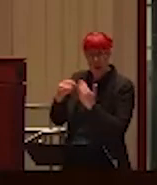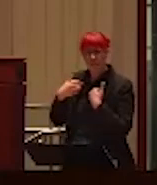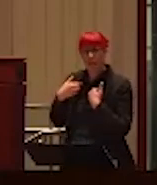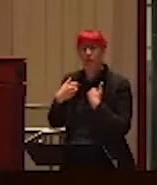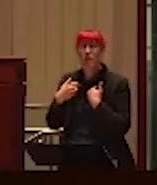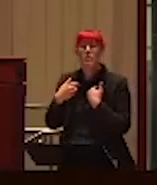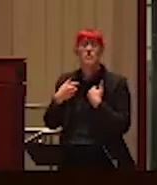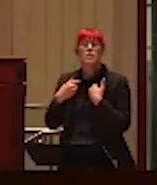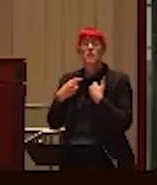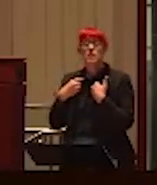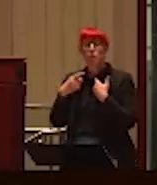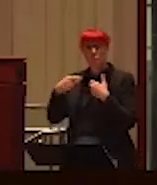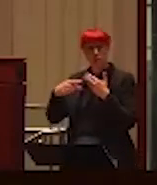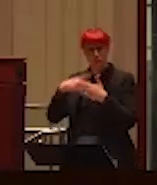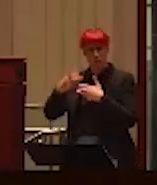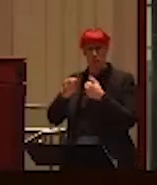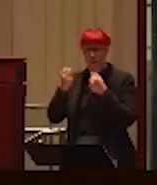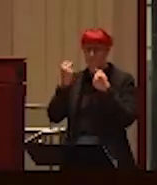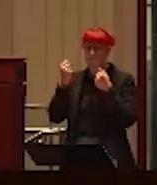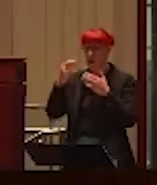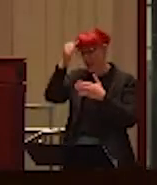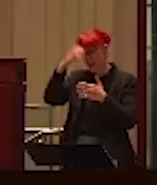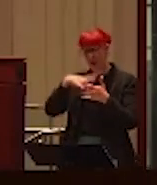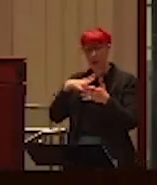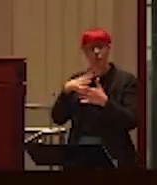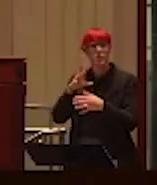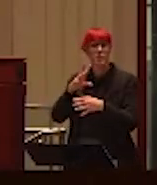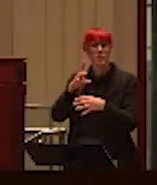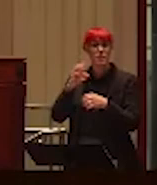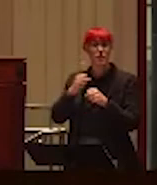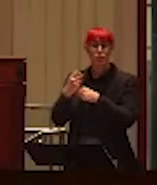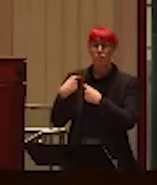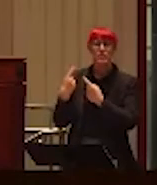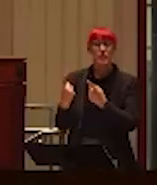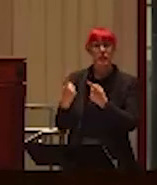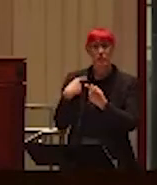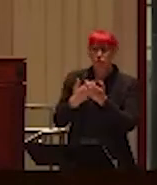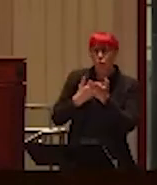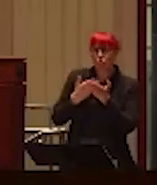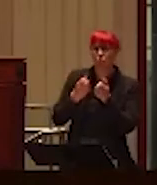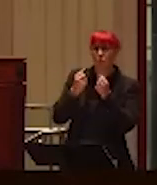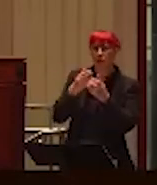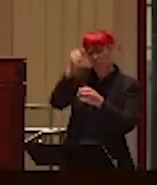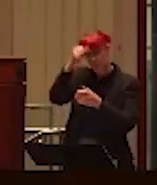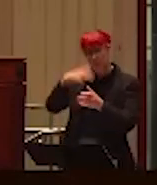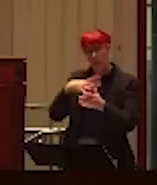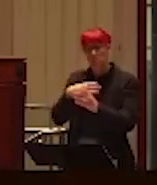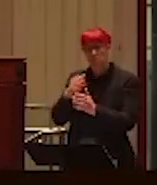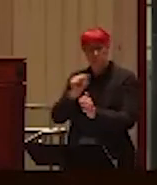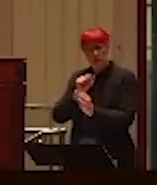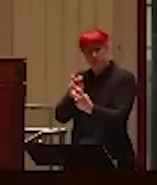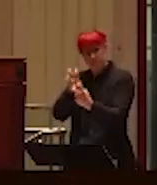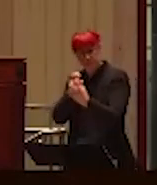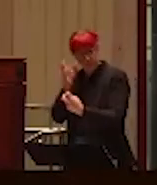this program hundreds of men over the last six and a half years that we've been running the program. And, personally listen to, to many hundreds of stories of men.